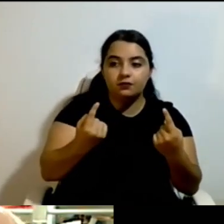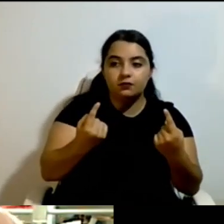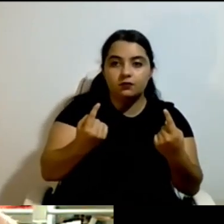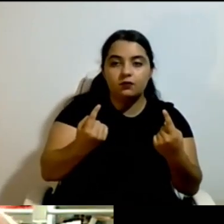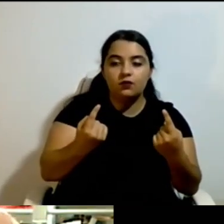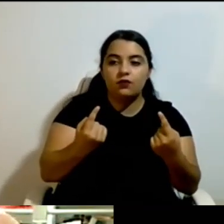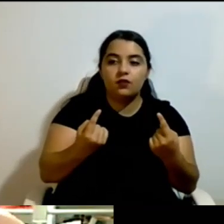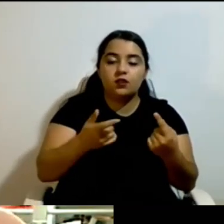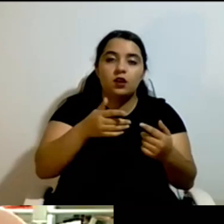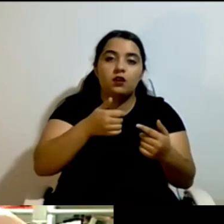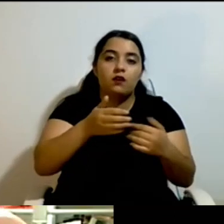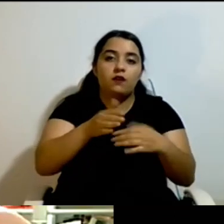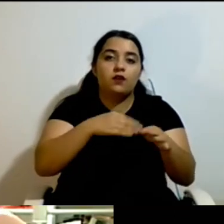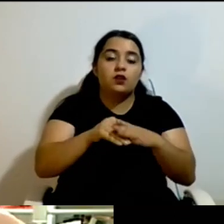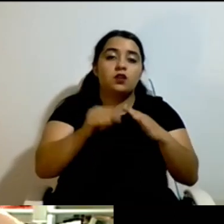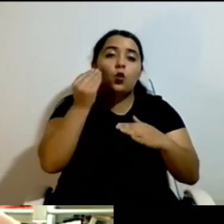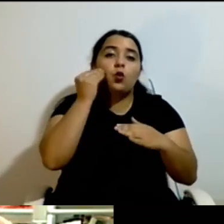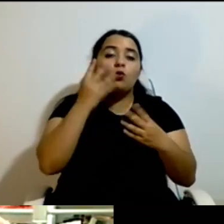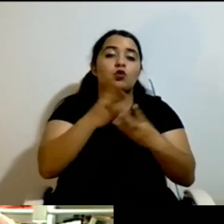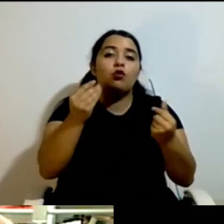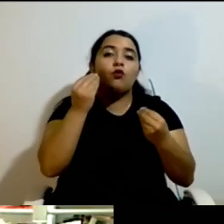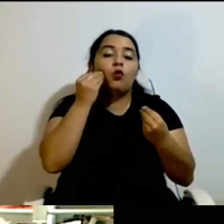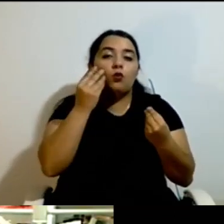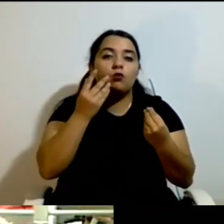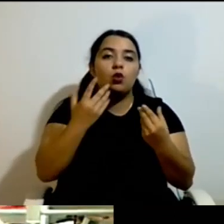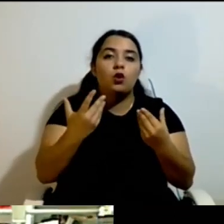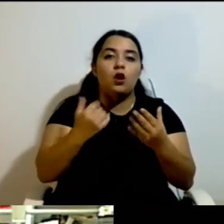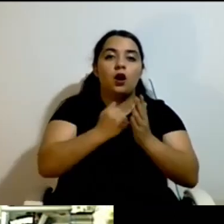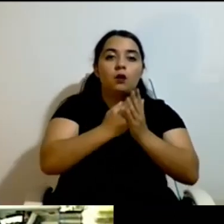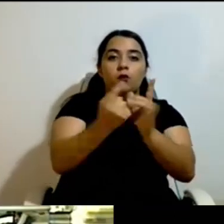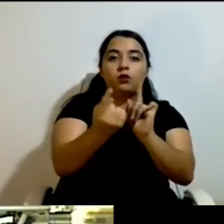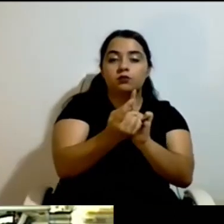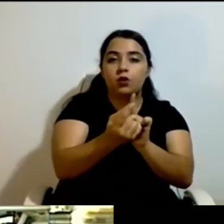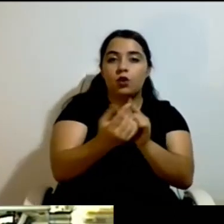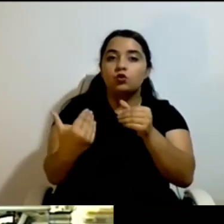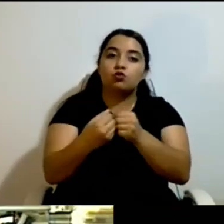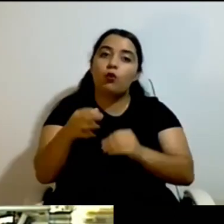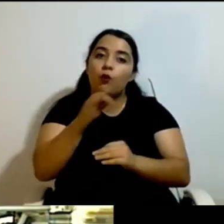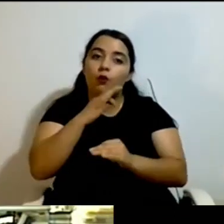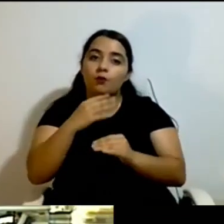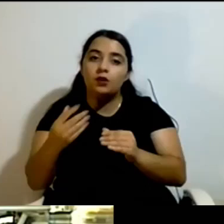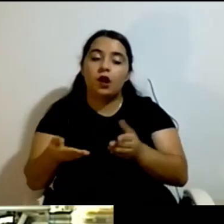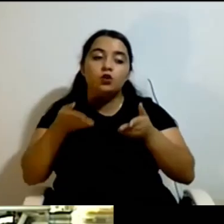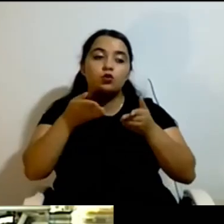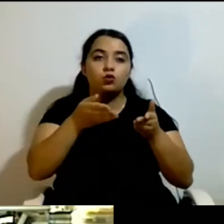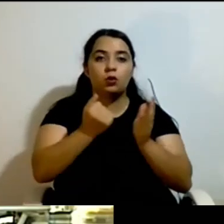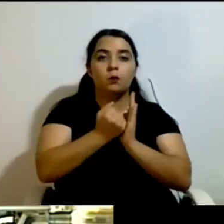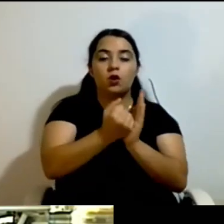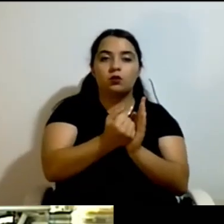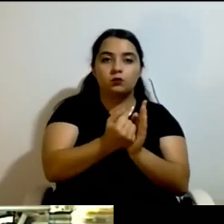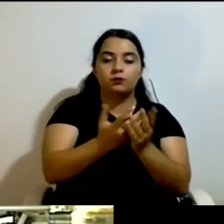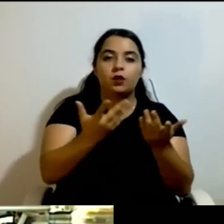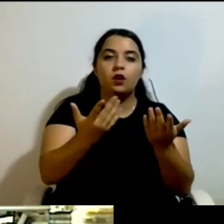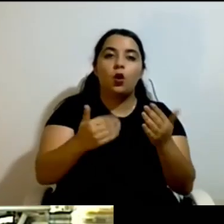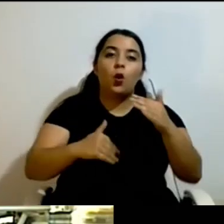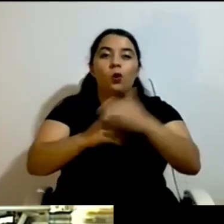So this is one of the things that has to change that this limit was introduced somewhere very late. And we weren't very careful